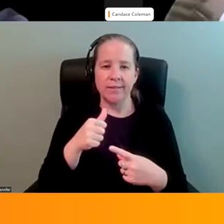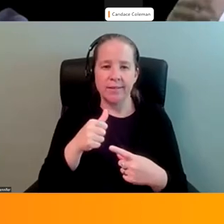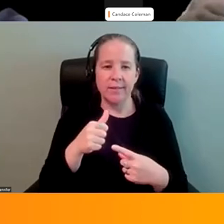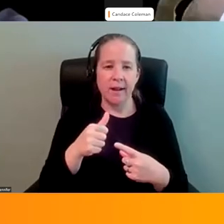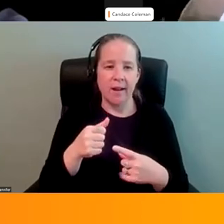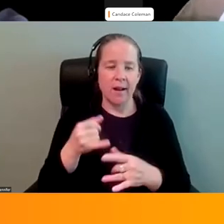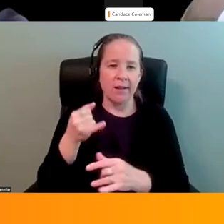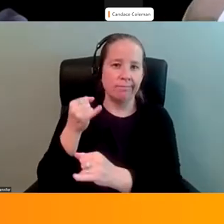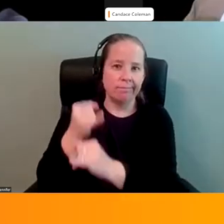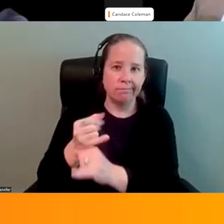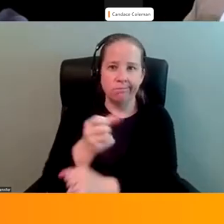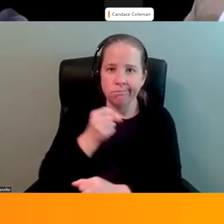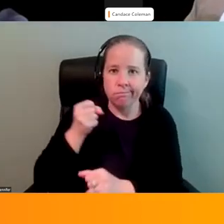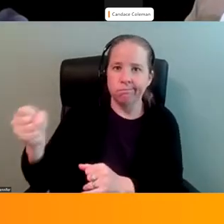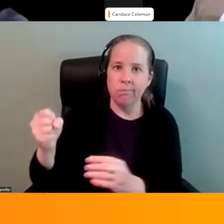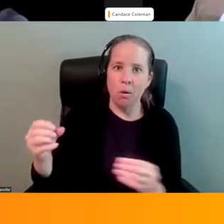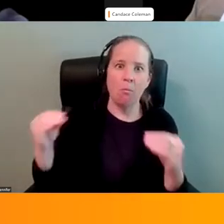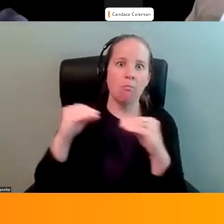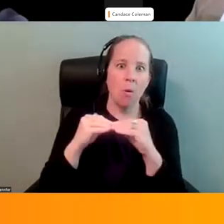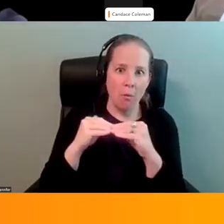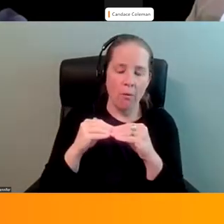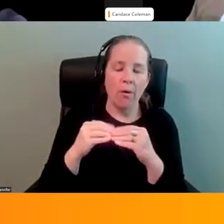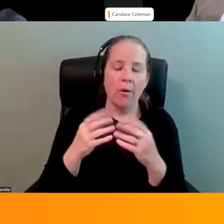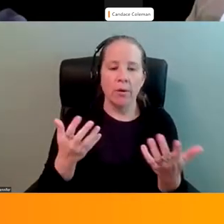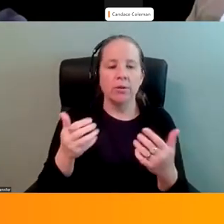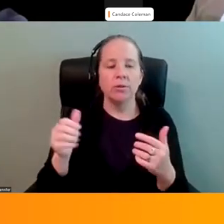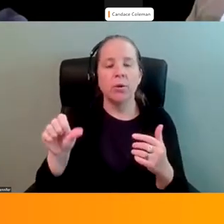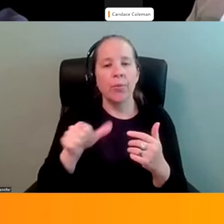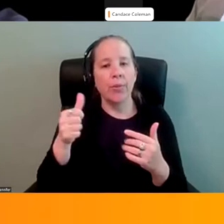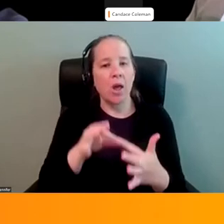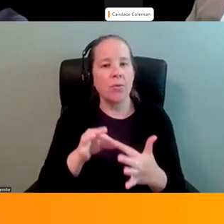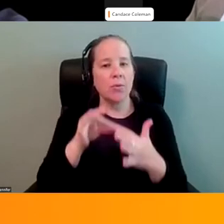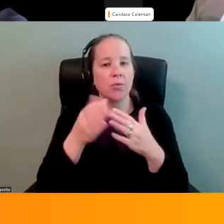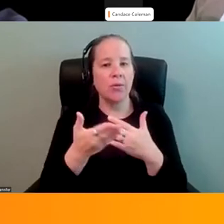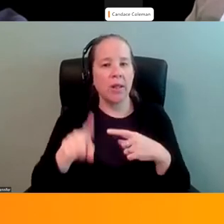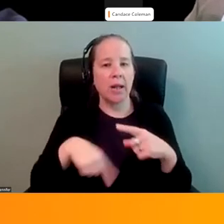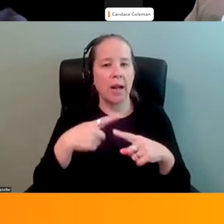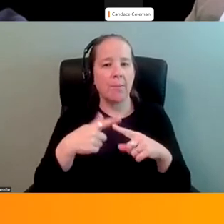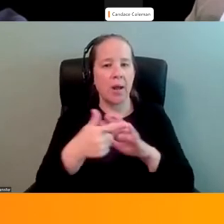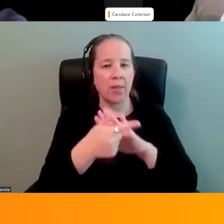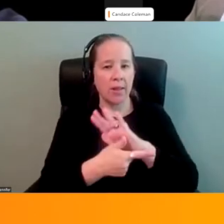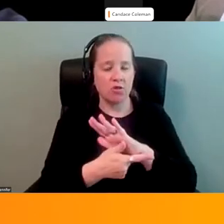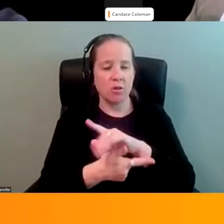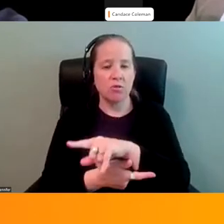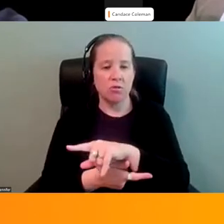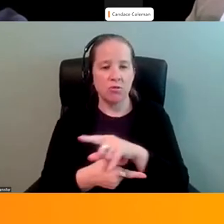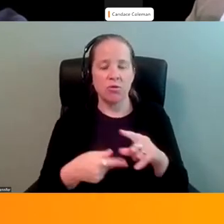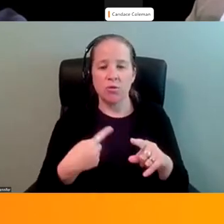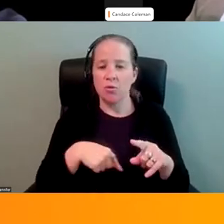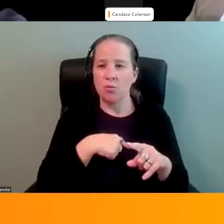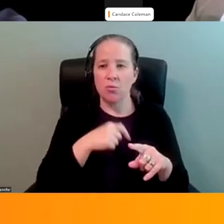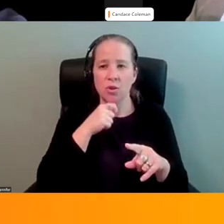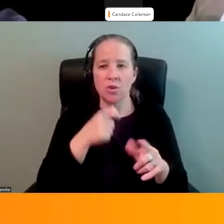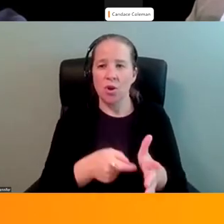even more. And so one of the other unique things about the legislation is that we do not mandate